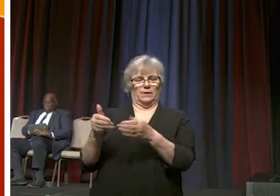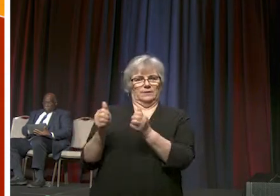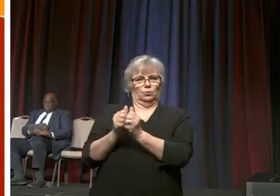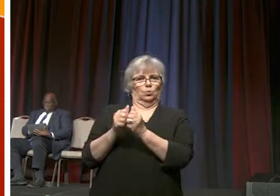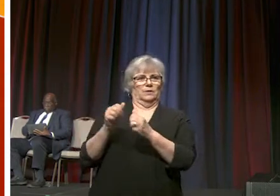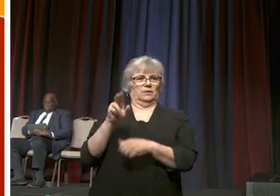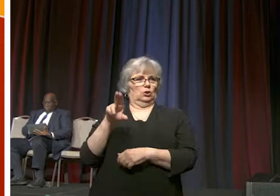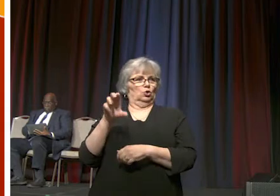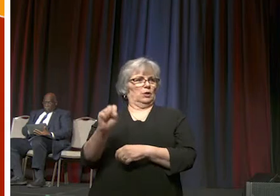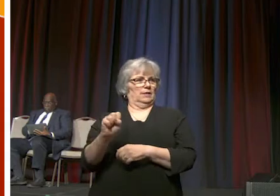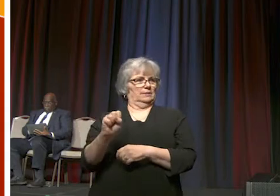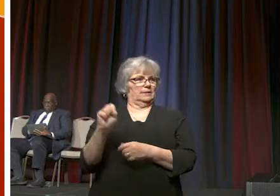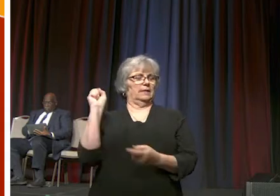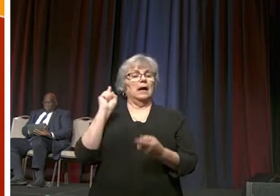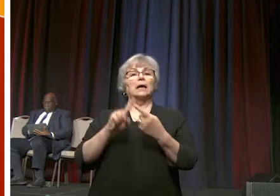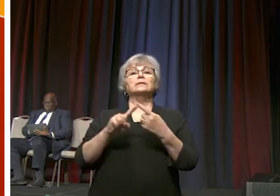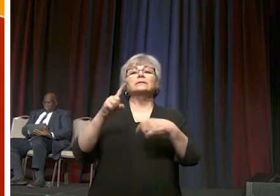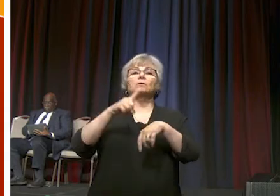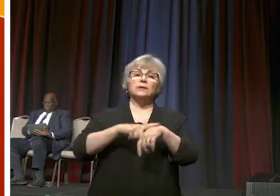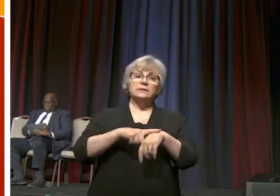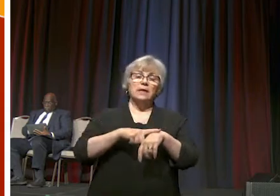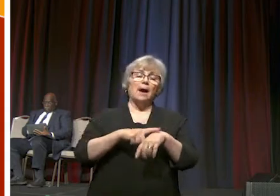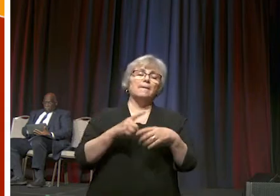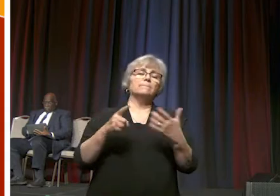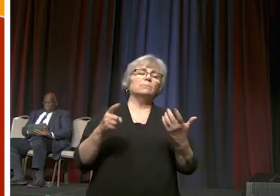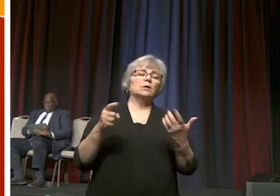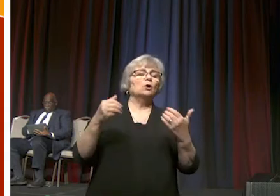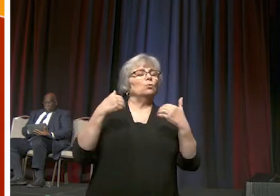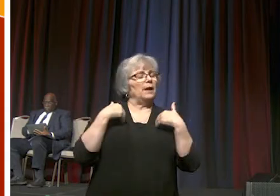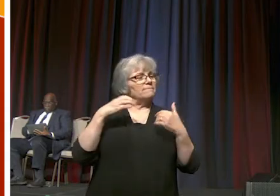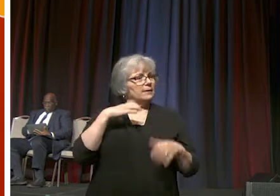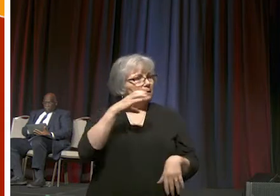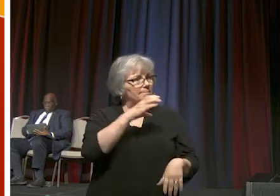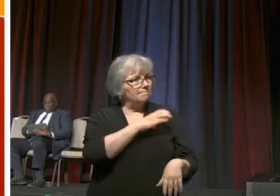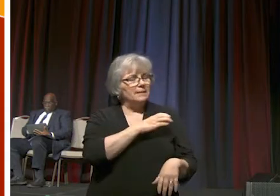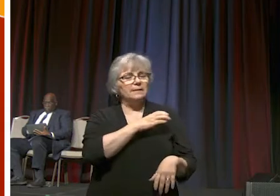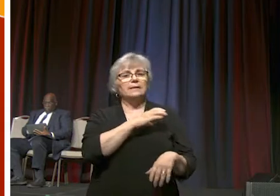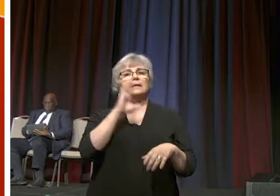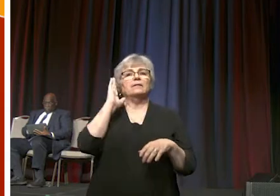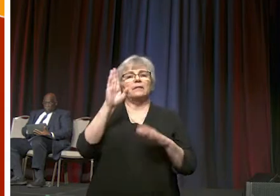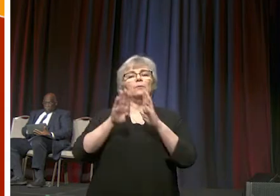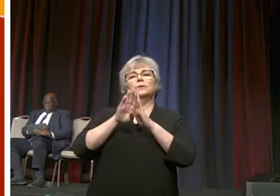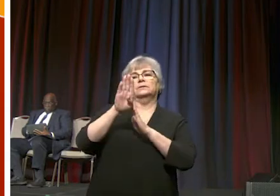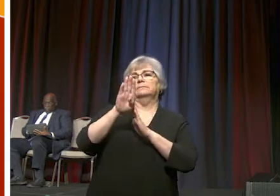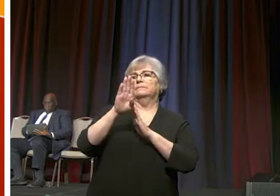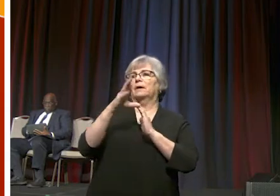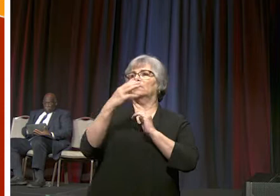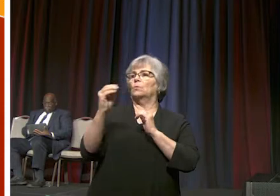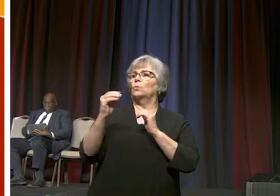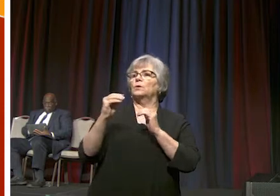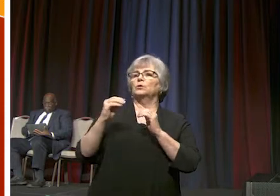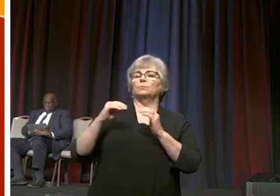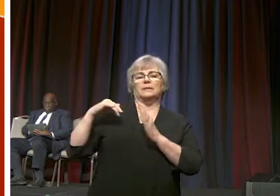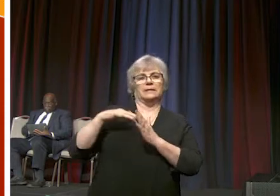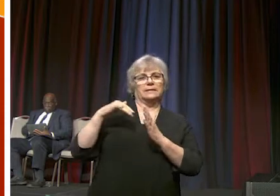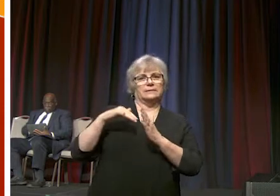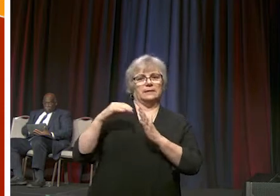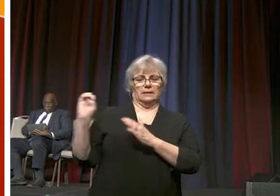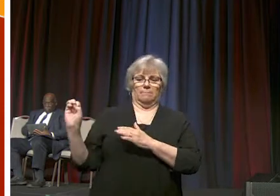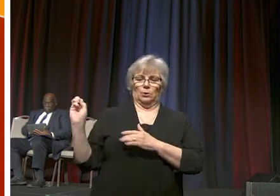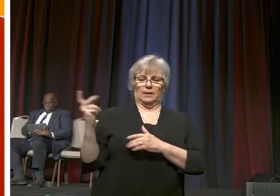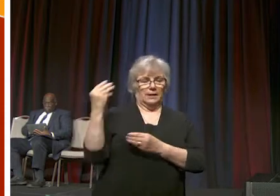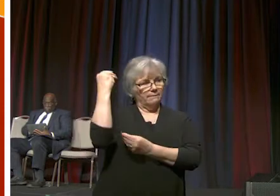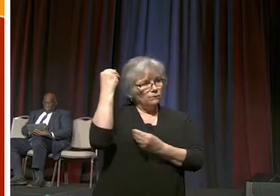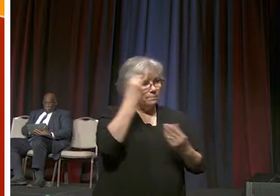States until a time where there would be a committee that was created to do a study and bring information back